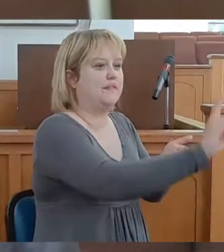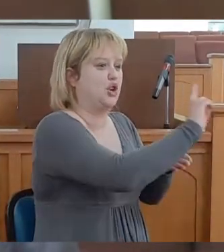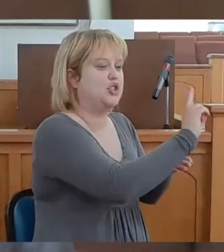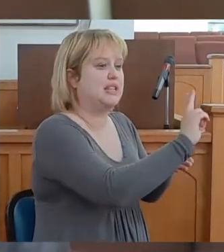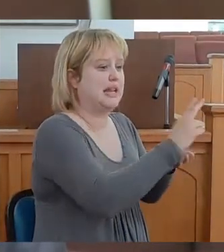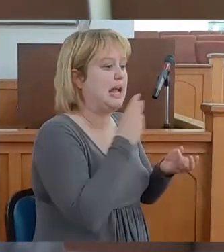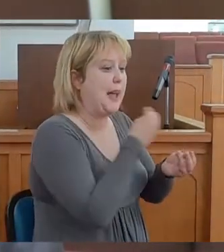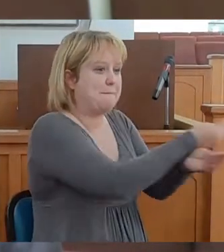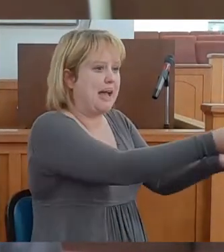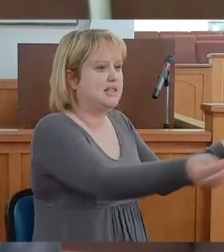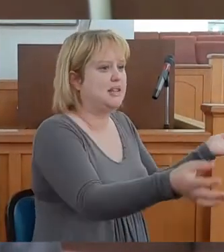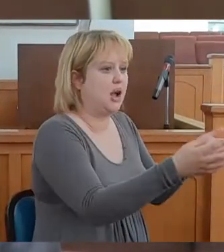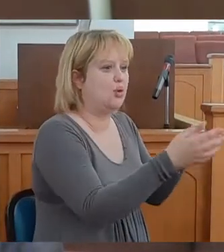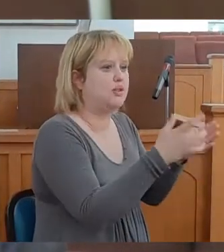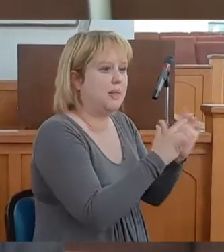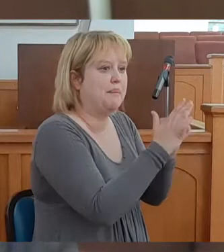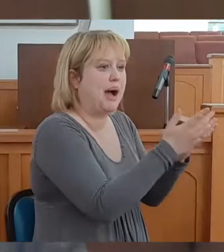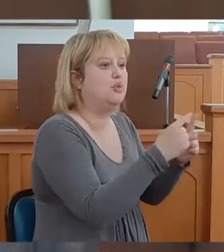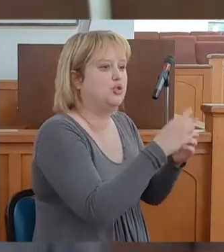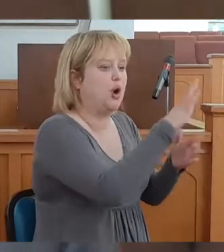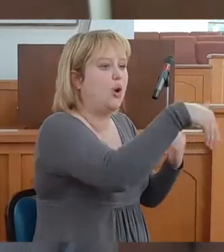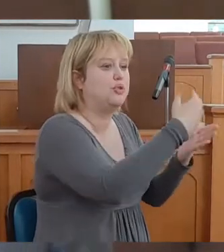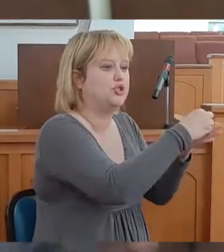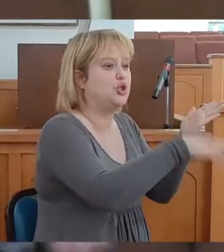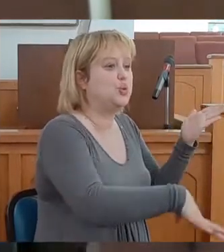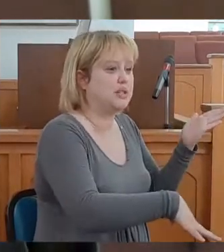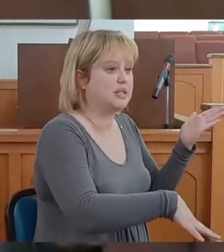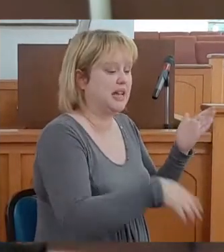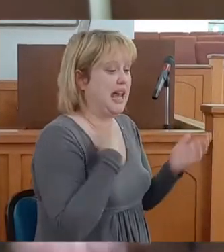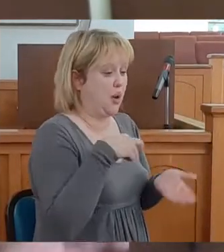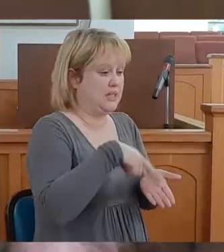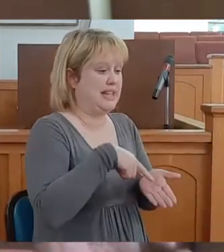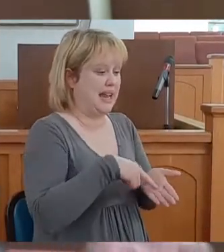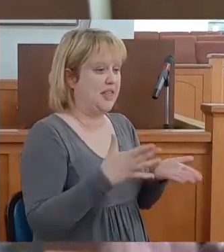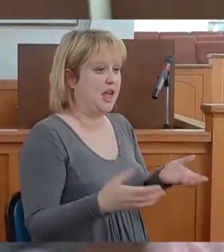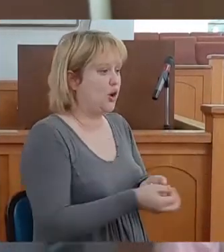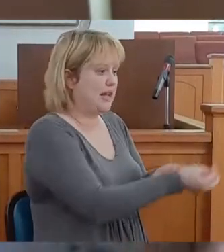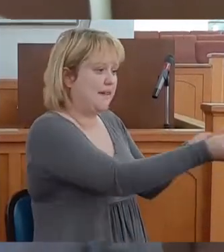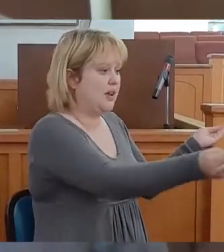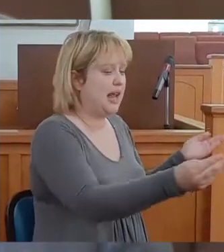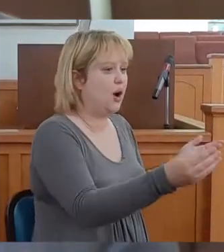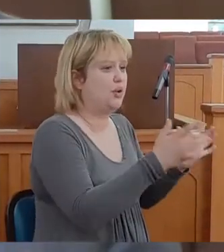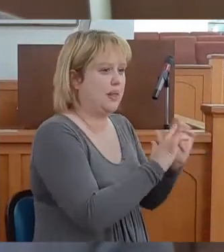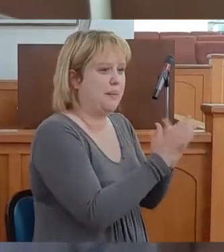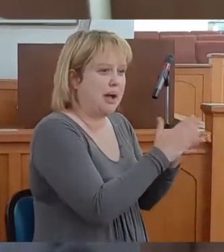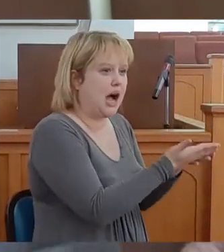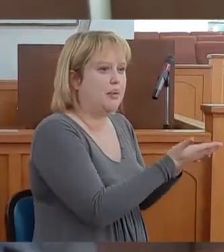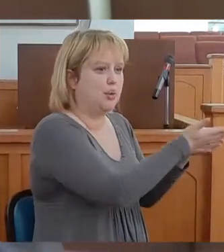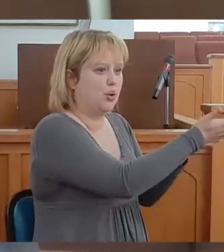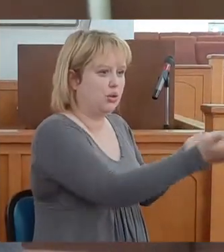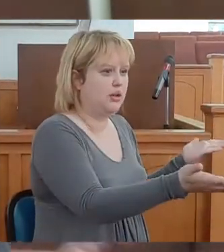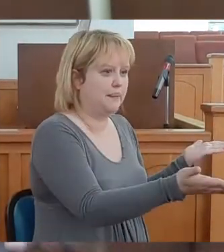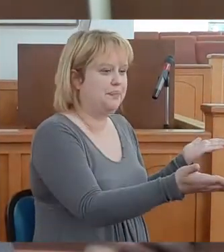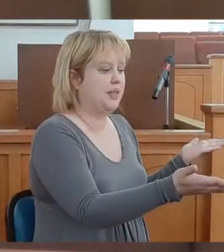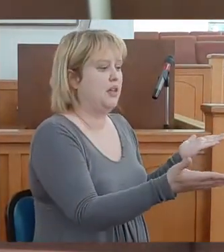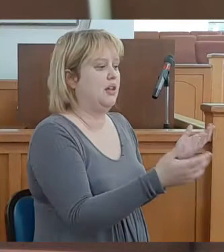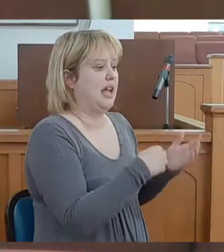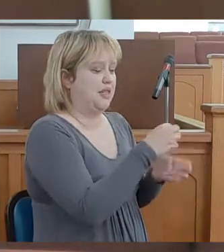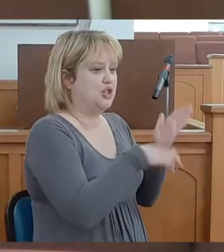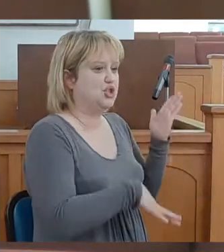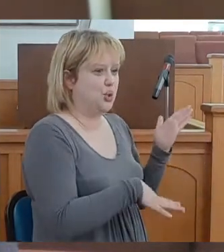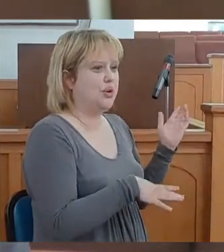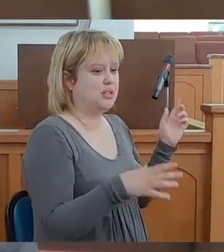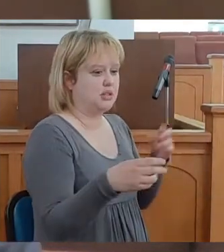scriptures to the students. And as I was standing there passing out a testament as the